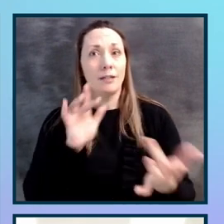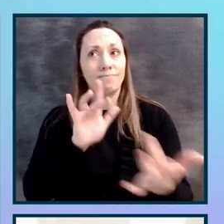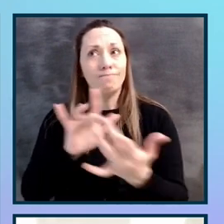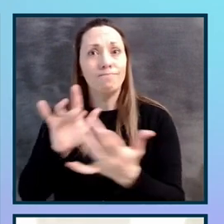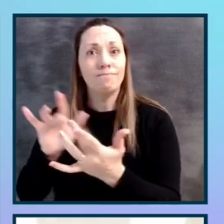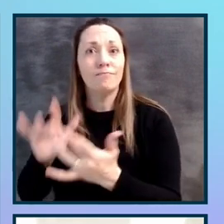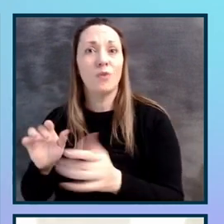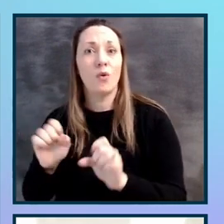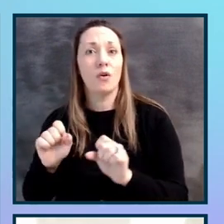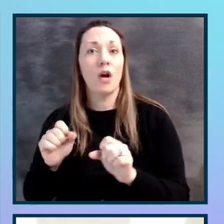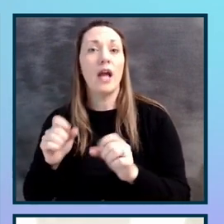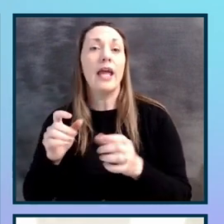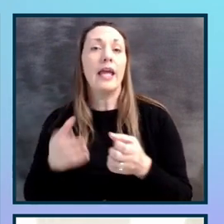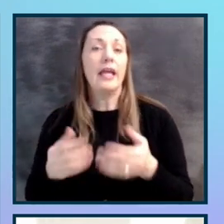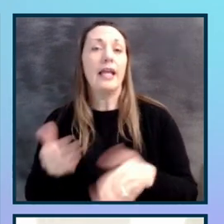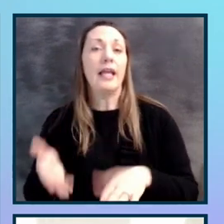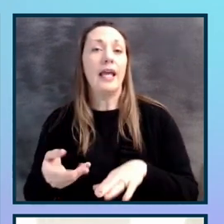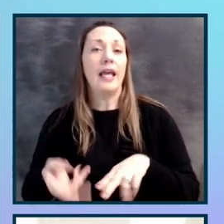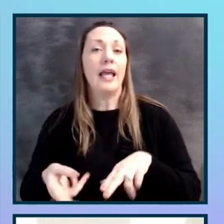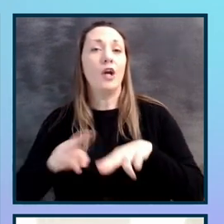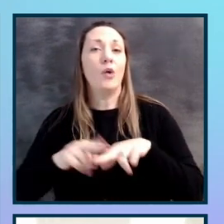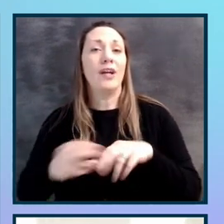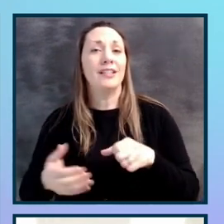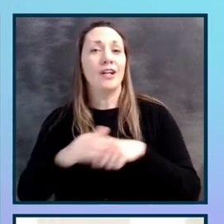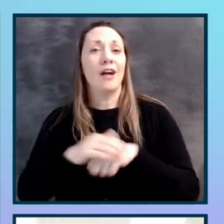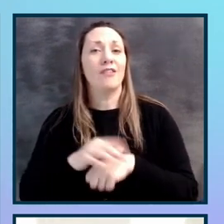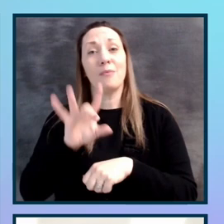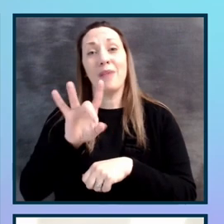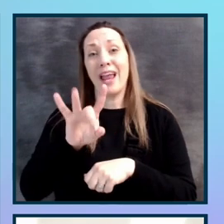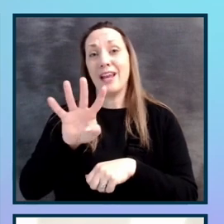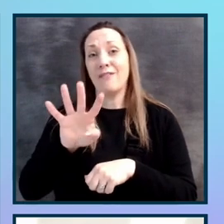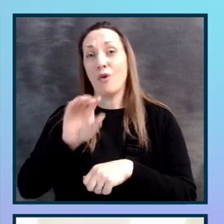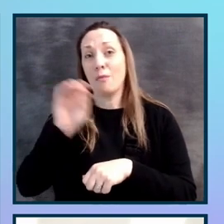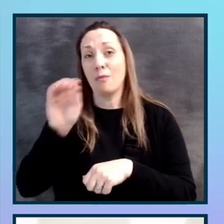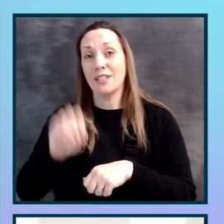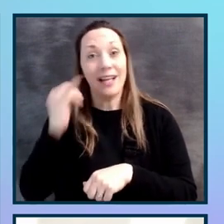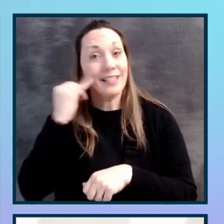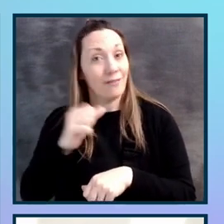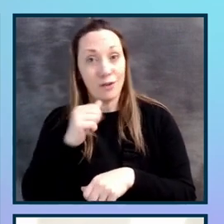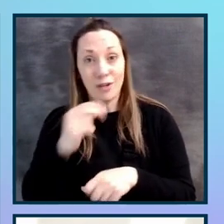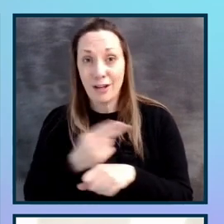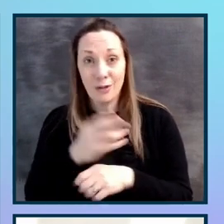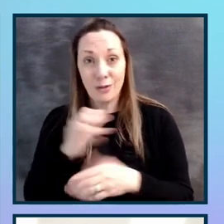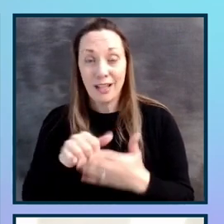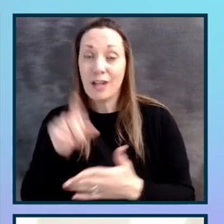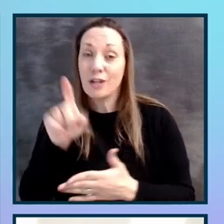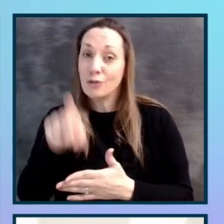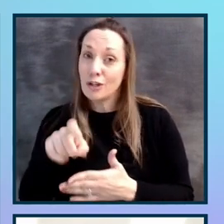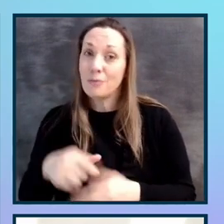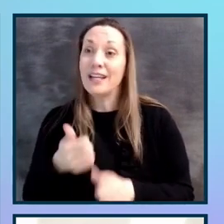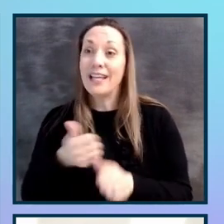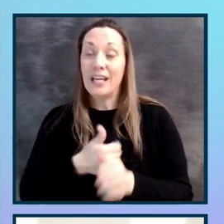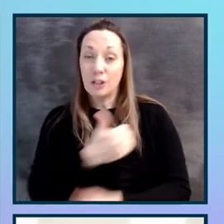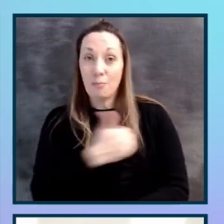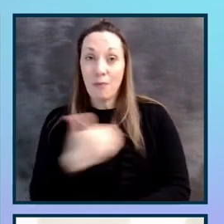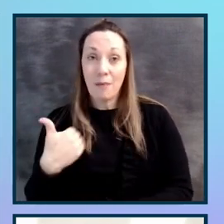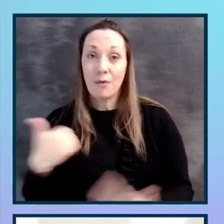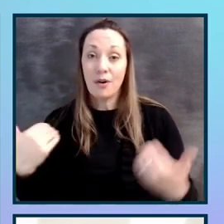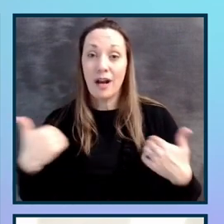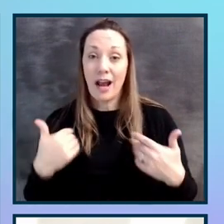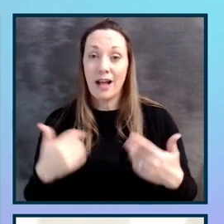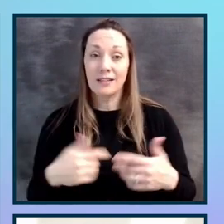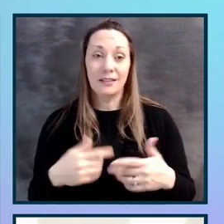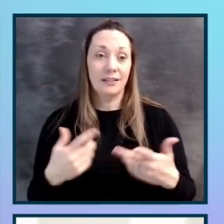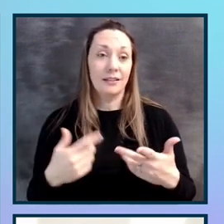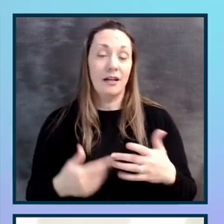coverage up to 84%. If you're not using this, you should be. And at least one member of every squad that we have has a pro license and